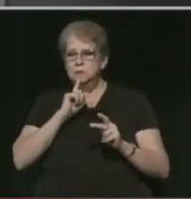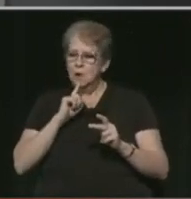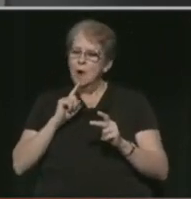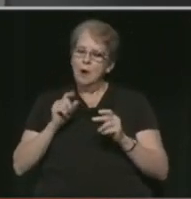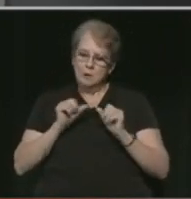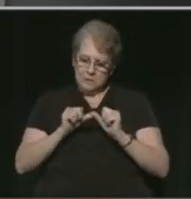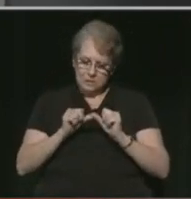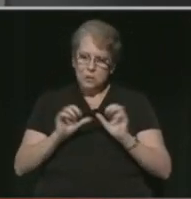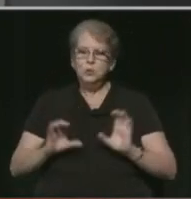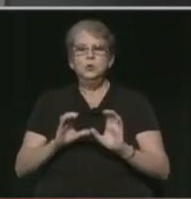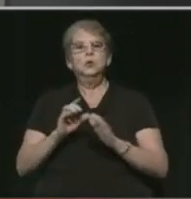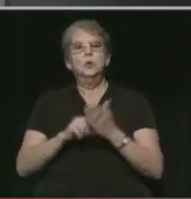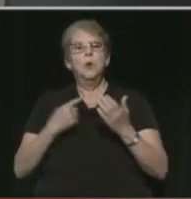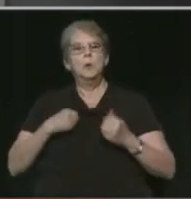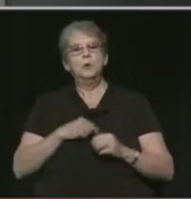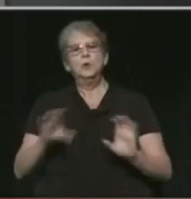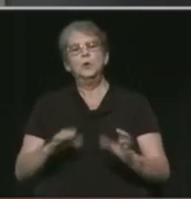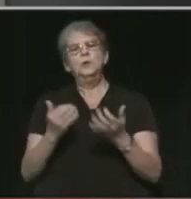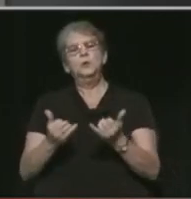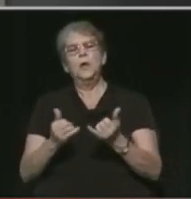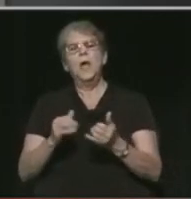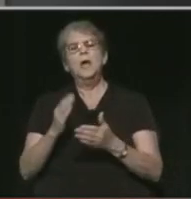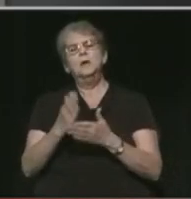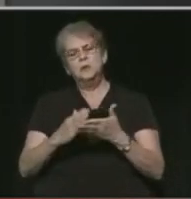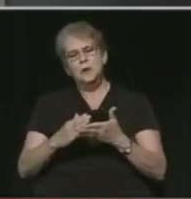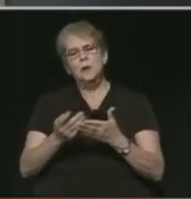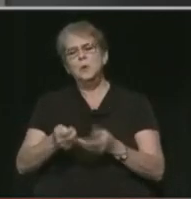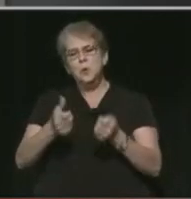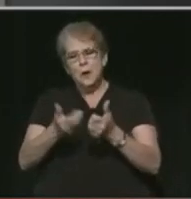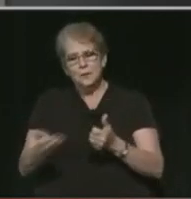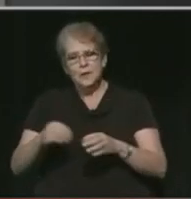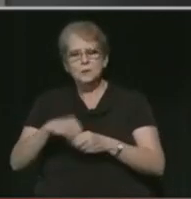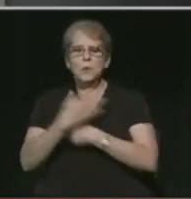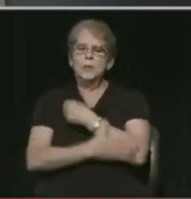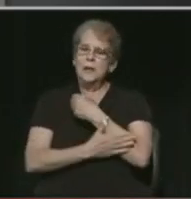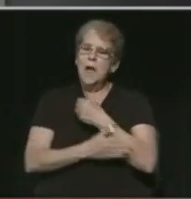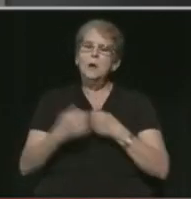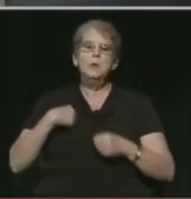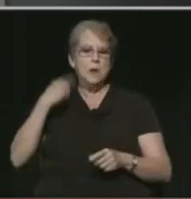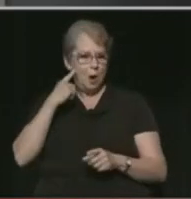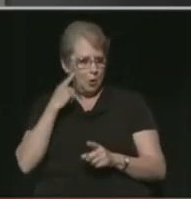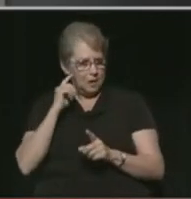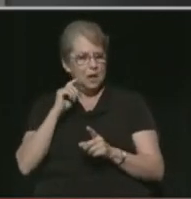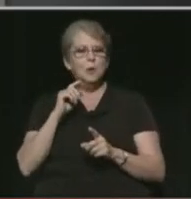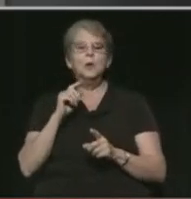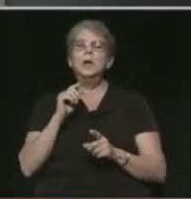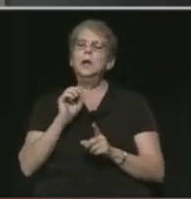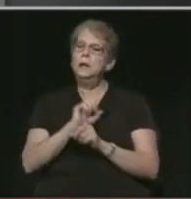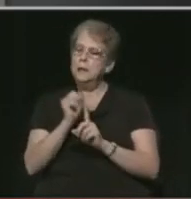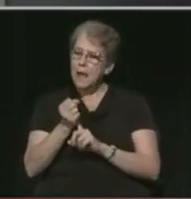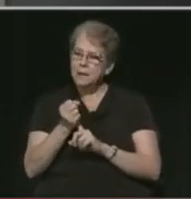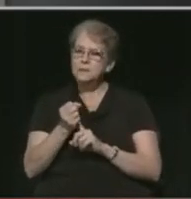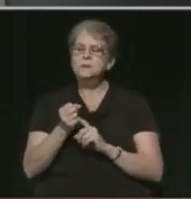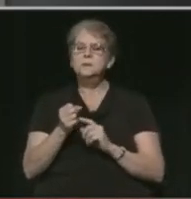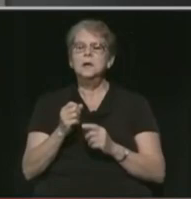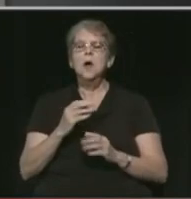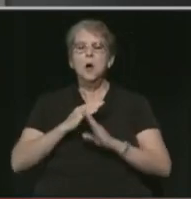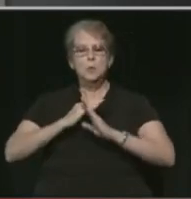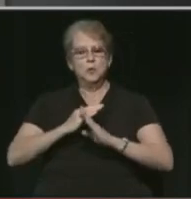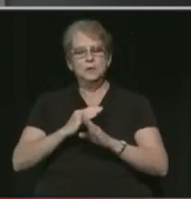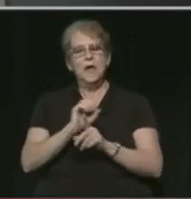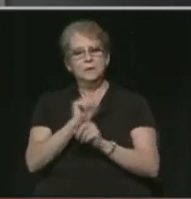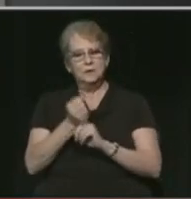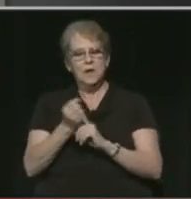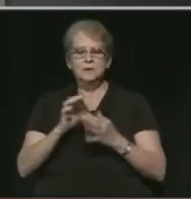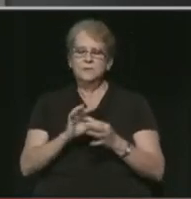do what we're doing today. Just a couple of quick things on the county. We are hearing cases, particularly the protective cases dealing with